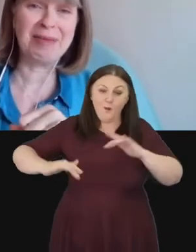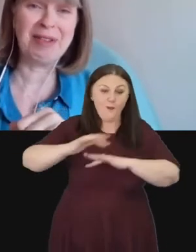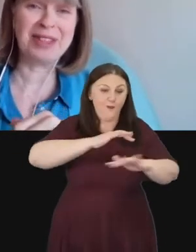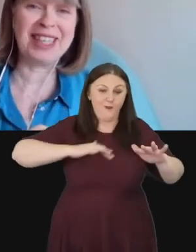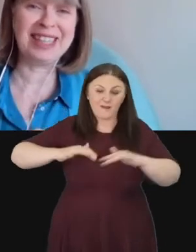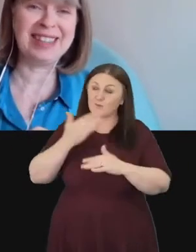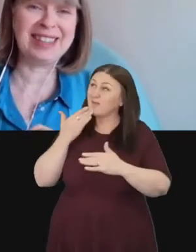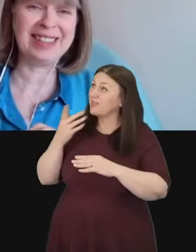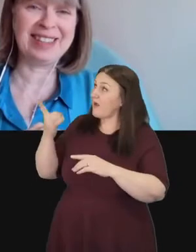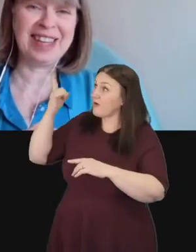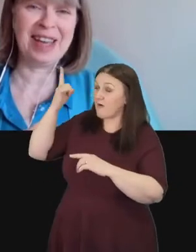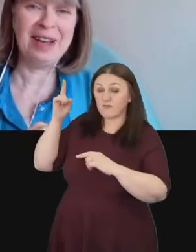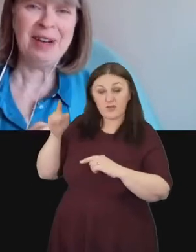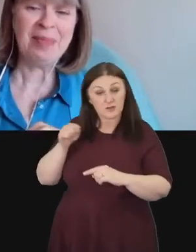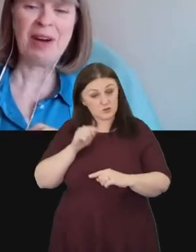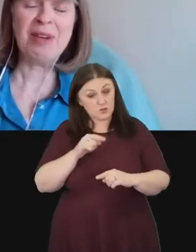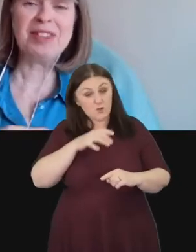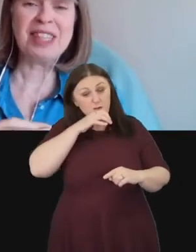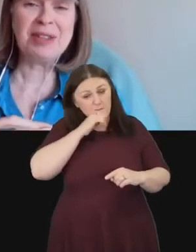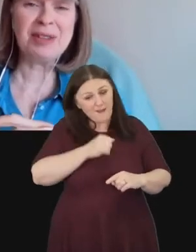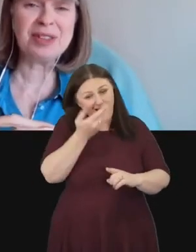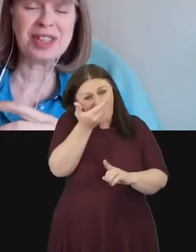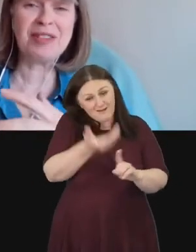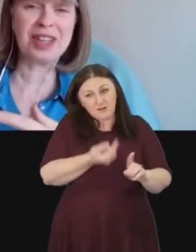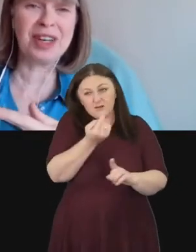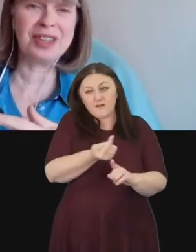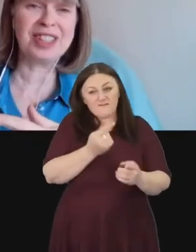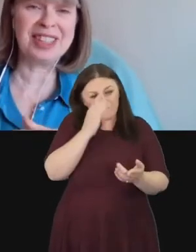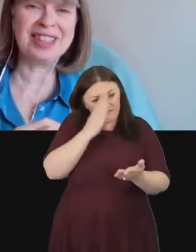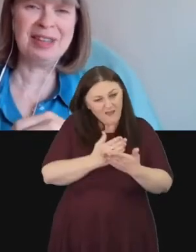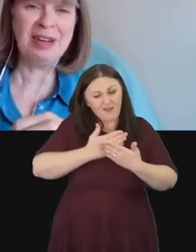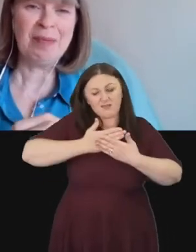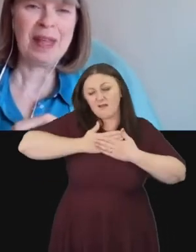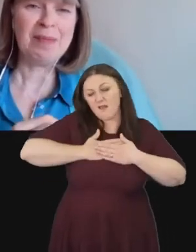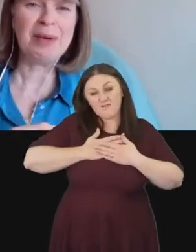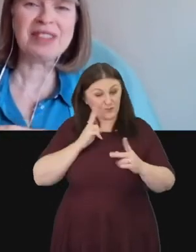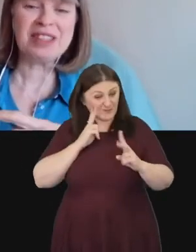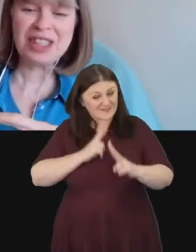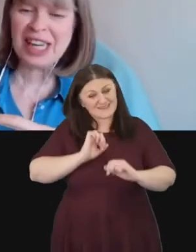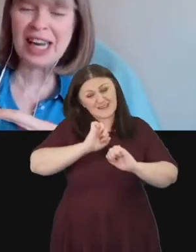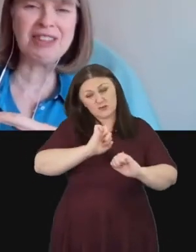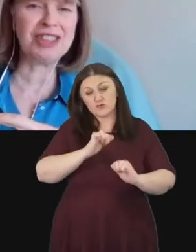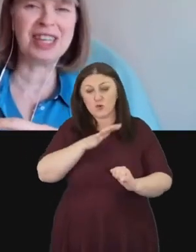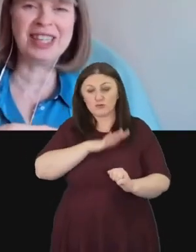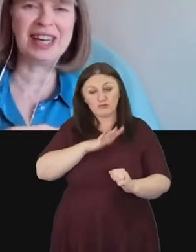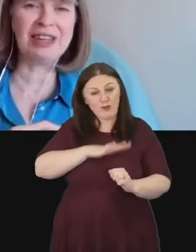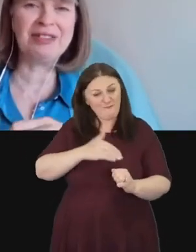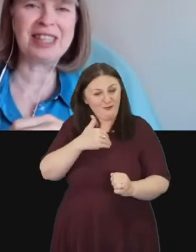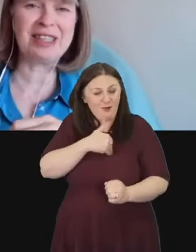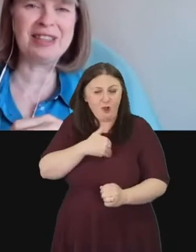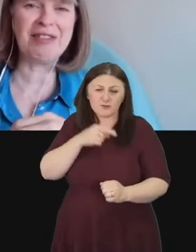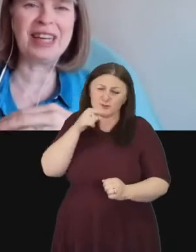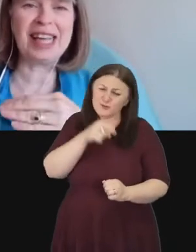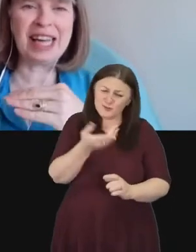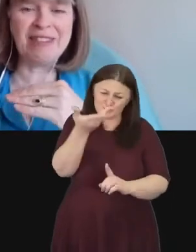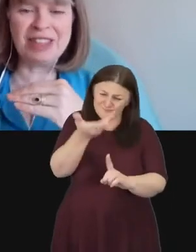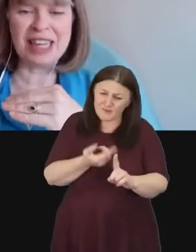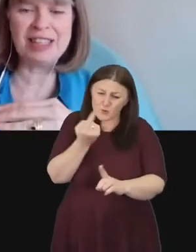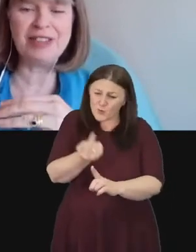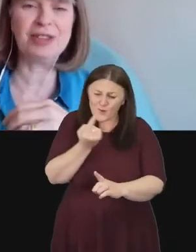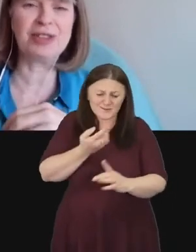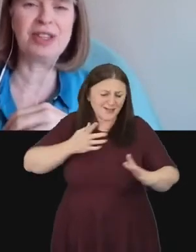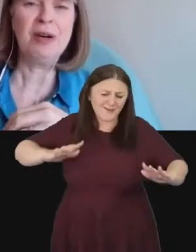and love and we've seen this this year and we've seen your servant-heartedness and you are such an encourager and I've seen you definitely